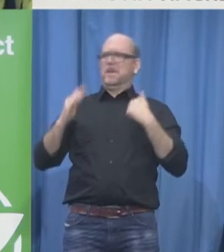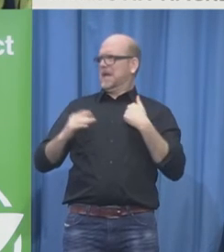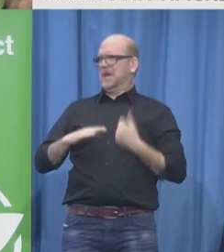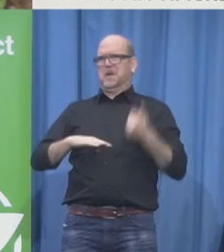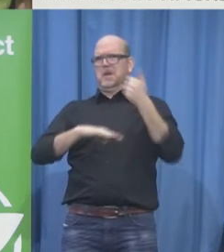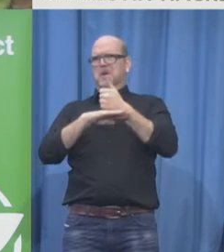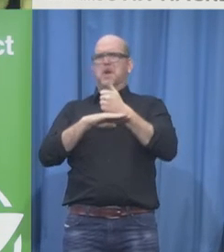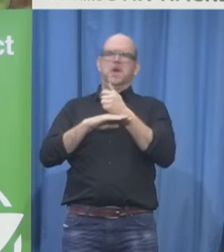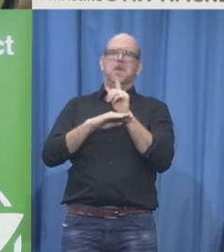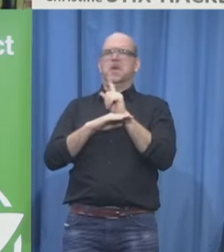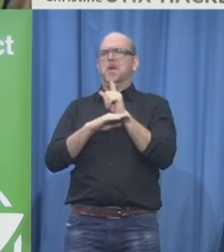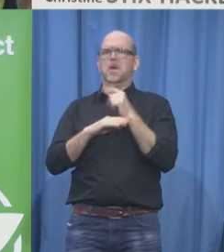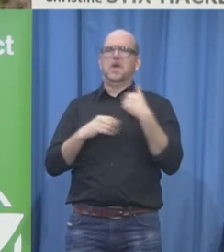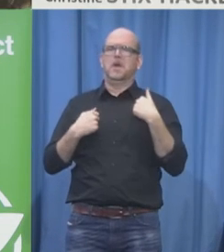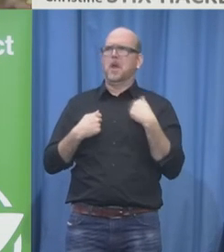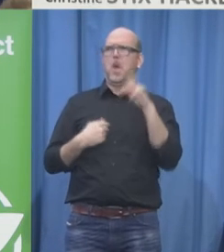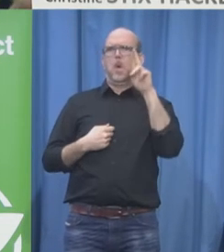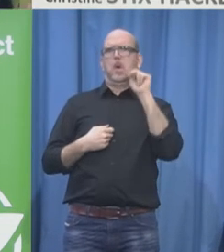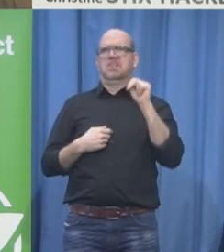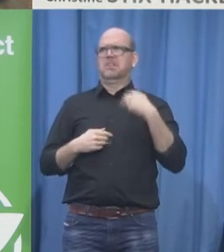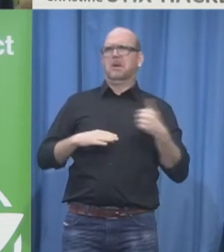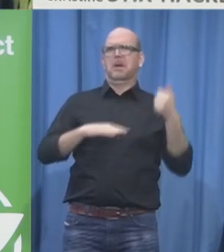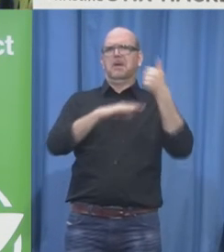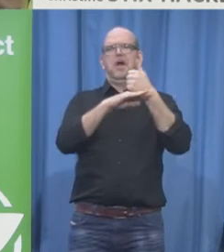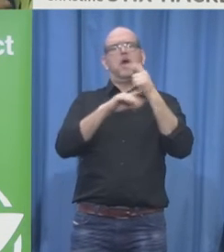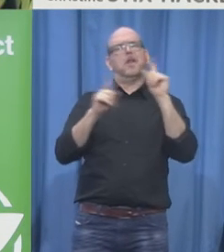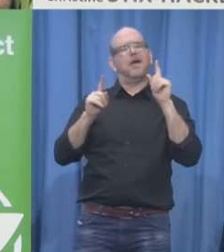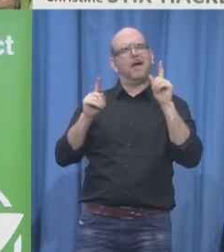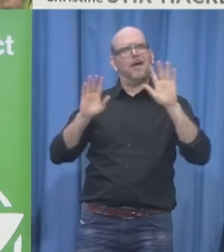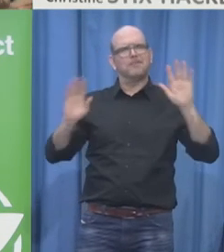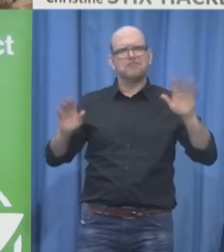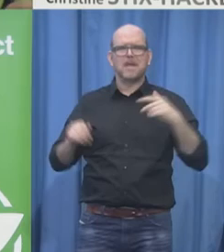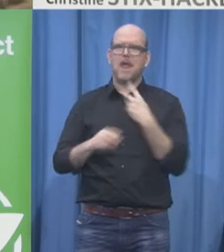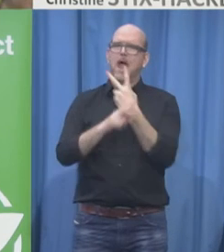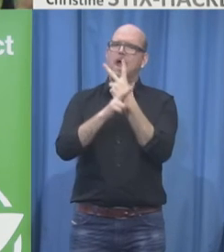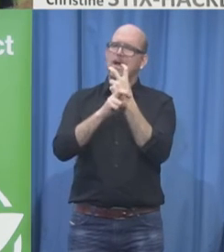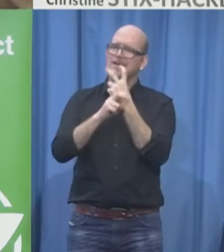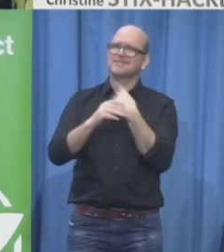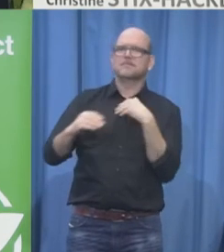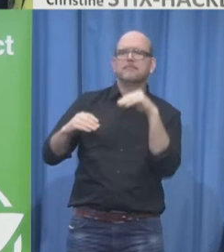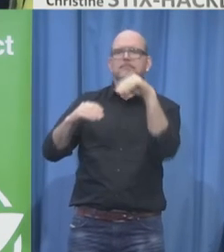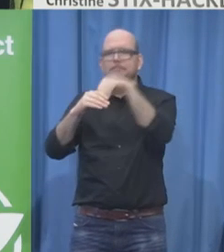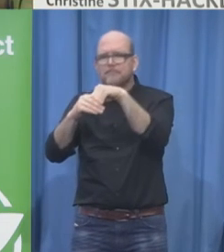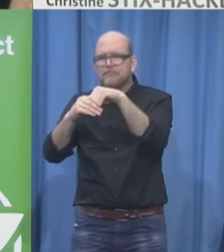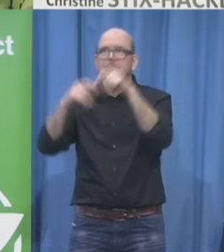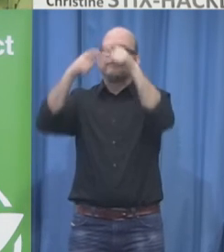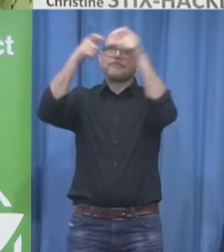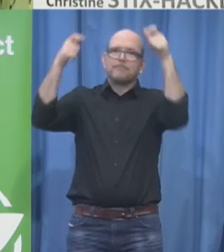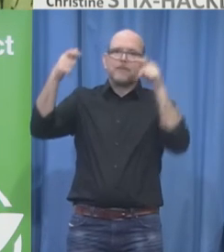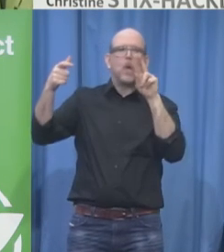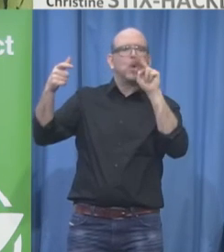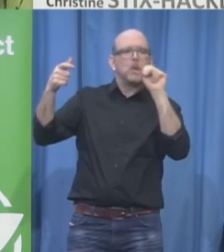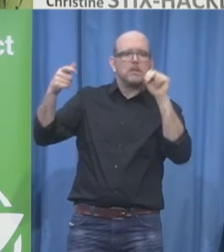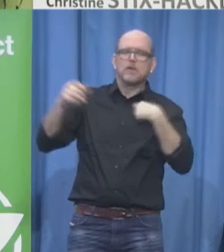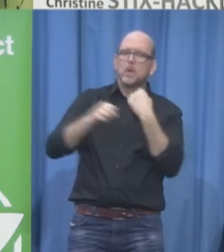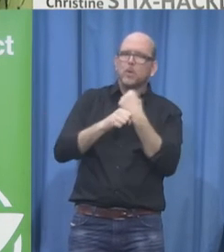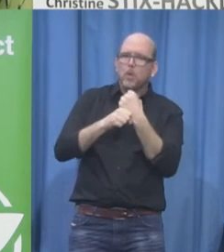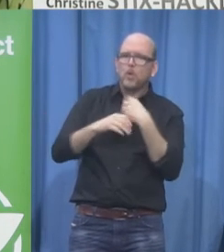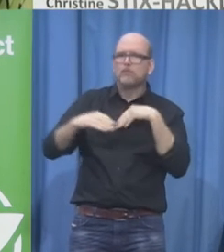I Austria is the host of the UN in Vienna so we have to have this